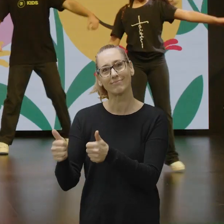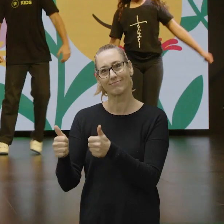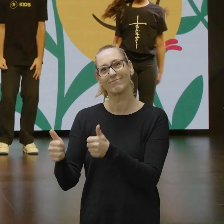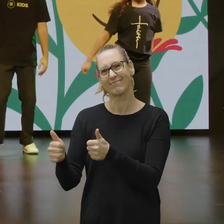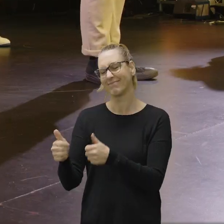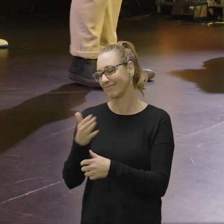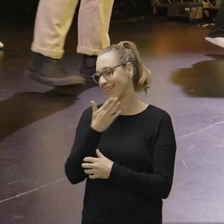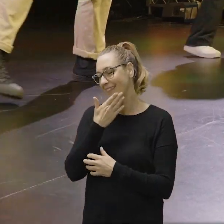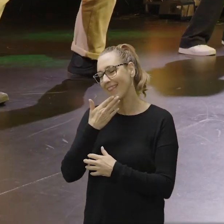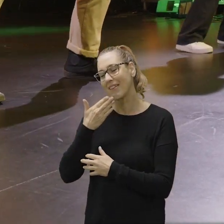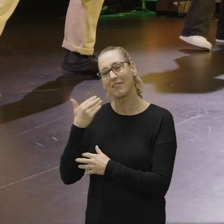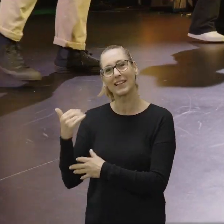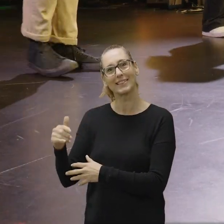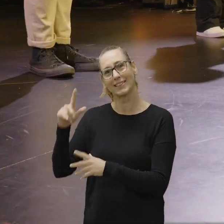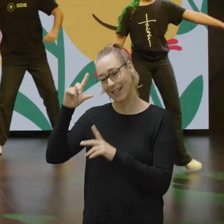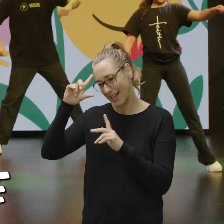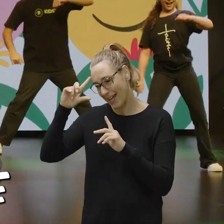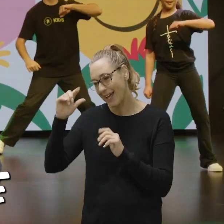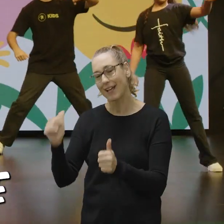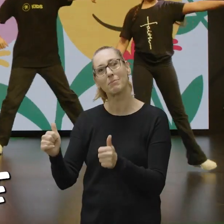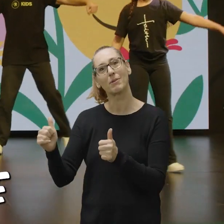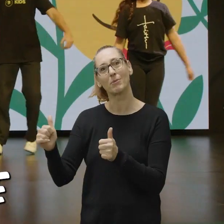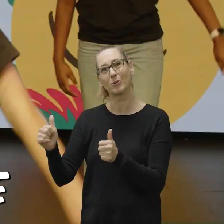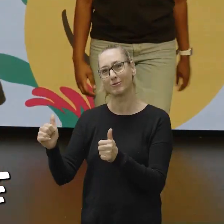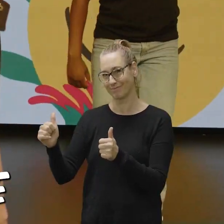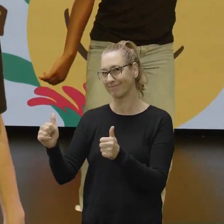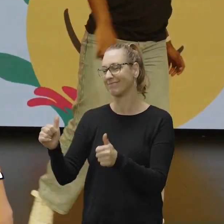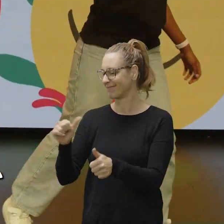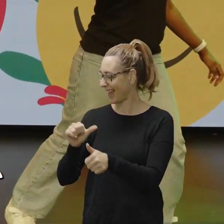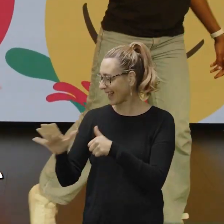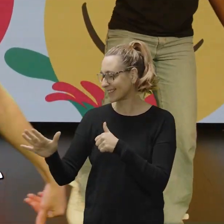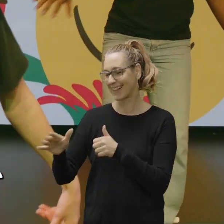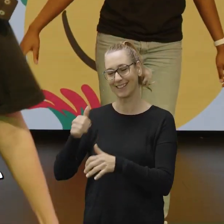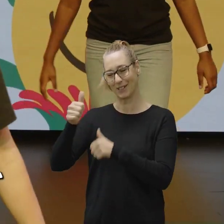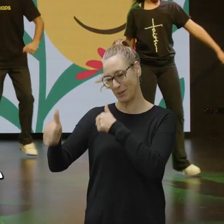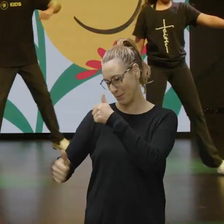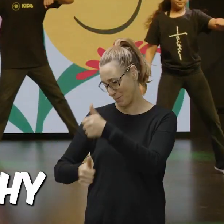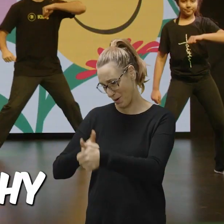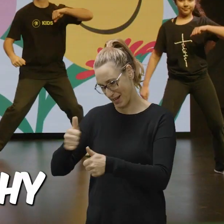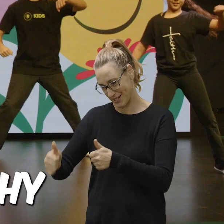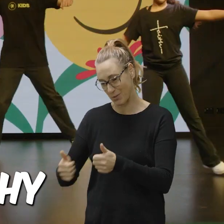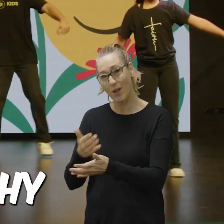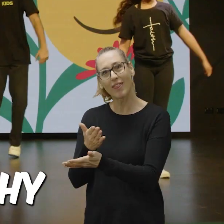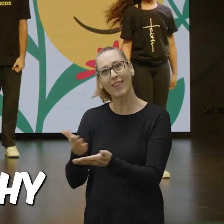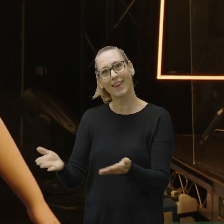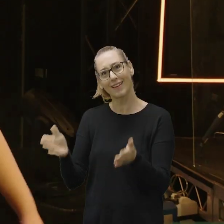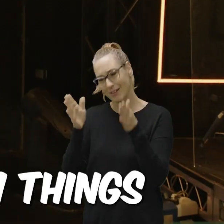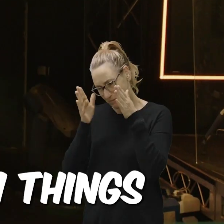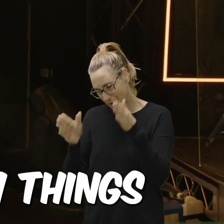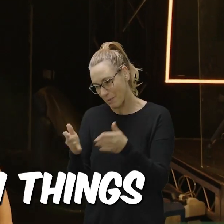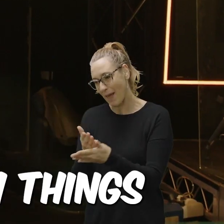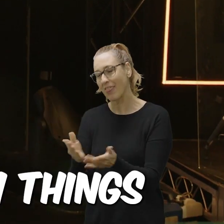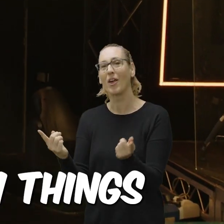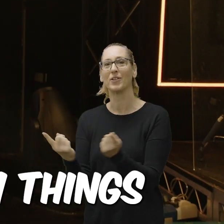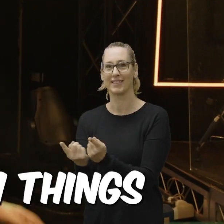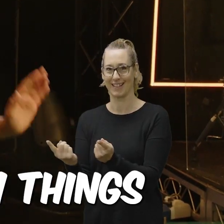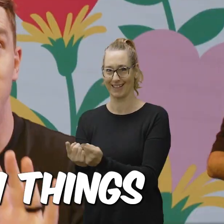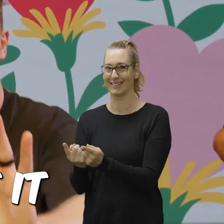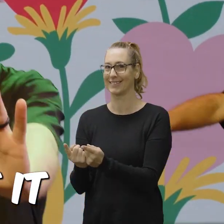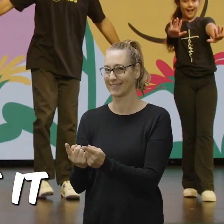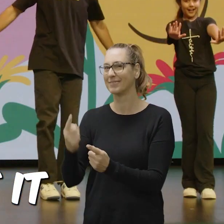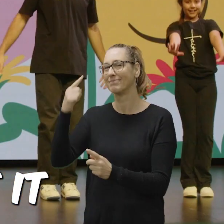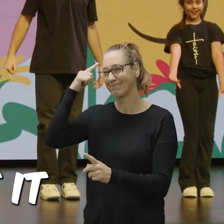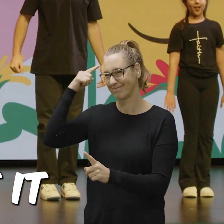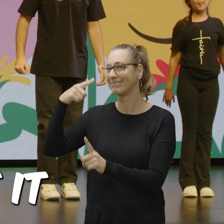pure, lovely, admirable, excellent, praiseworthy Think about such